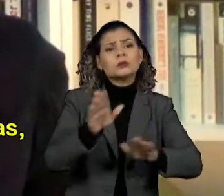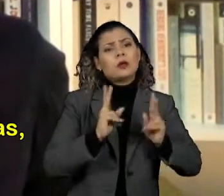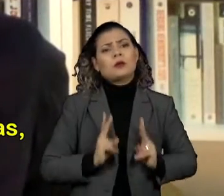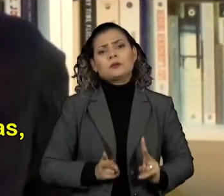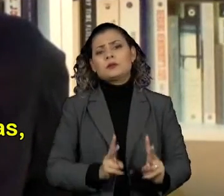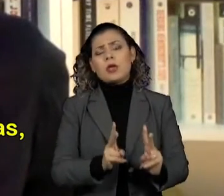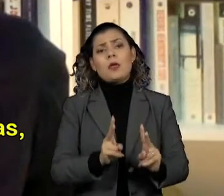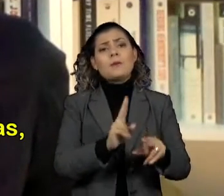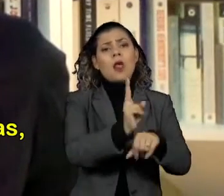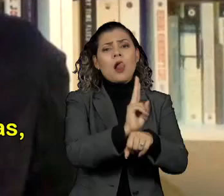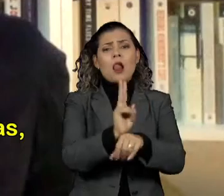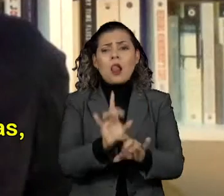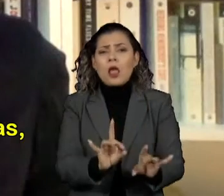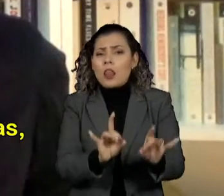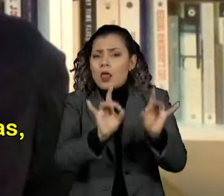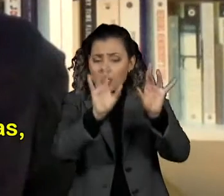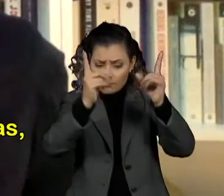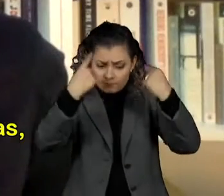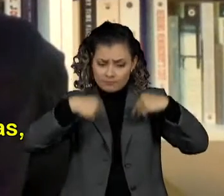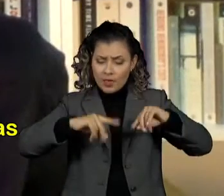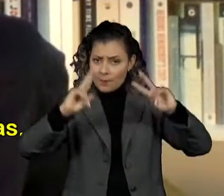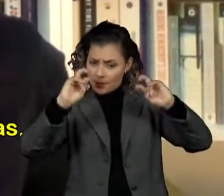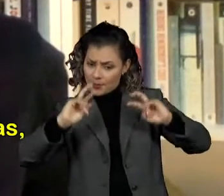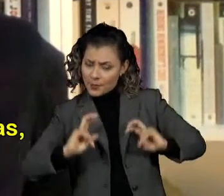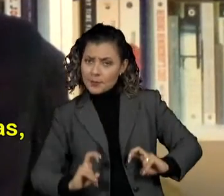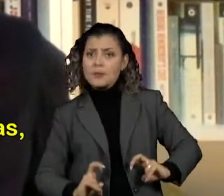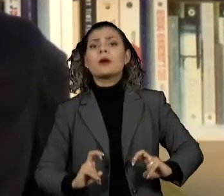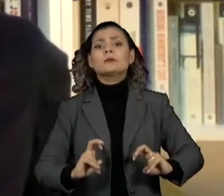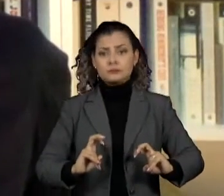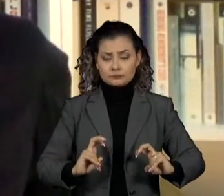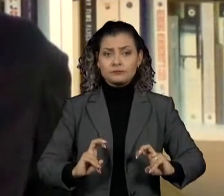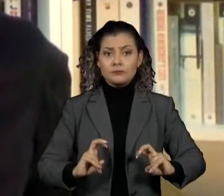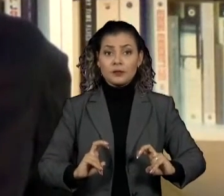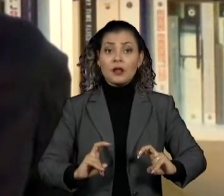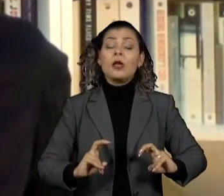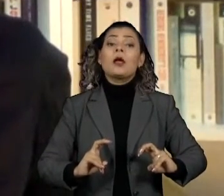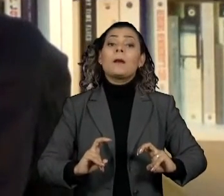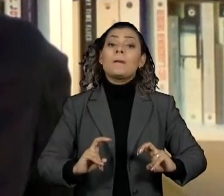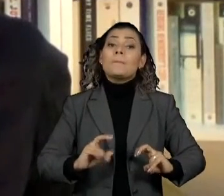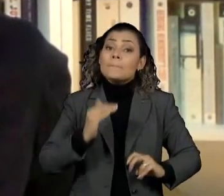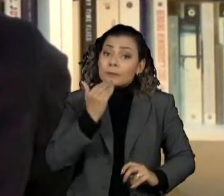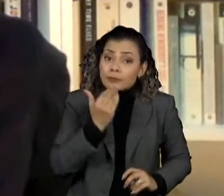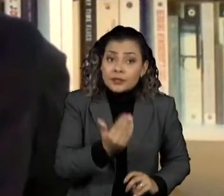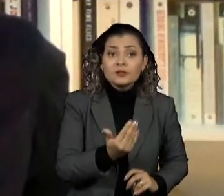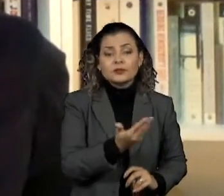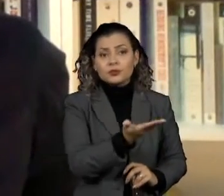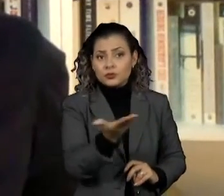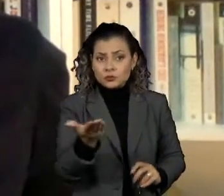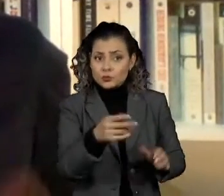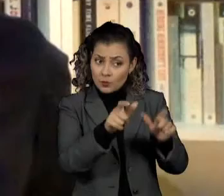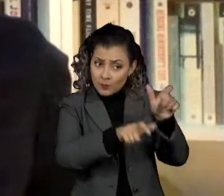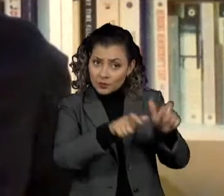in monitoring those patients, monitoring their symptoms, asking them to maintain isolation,